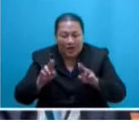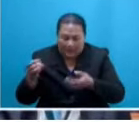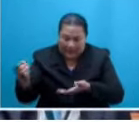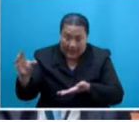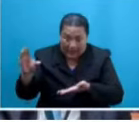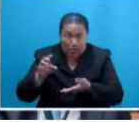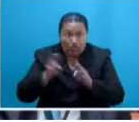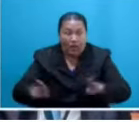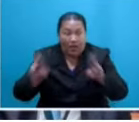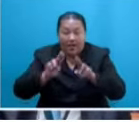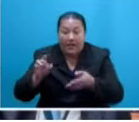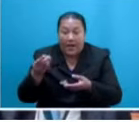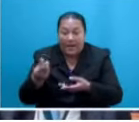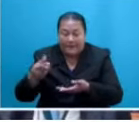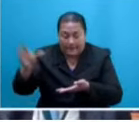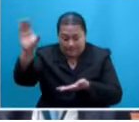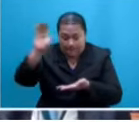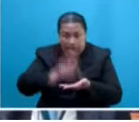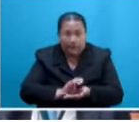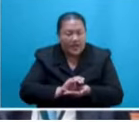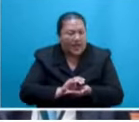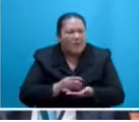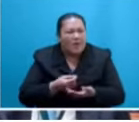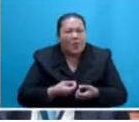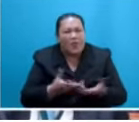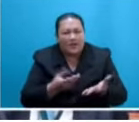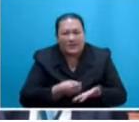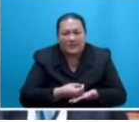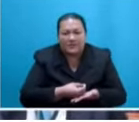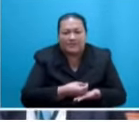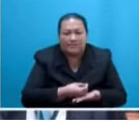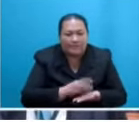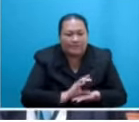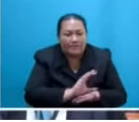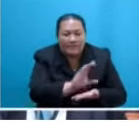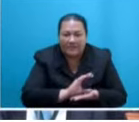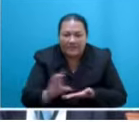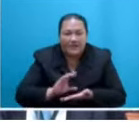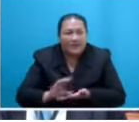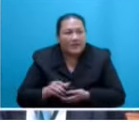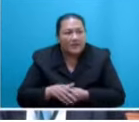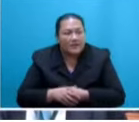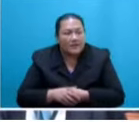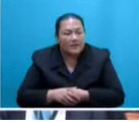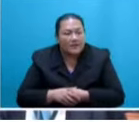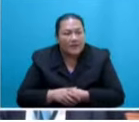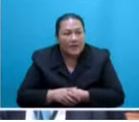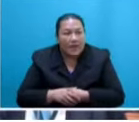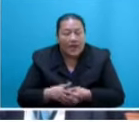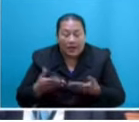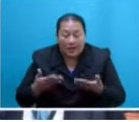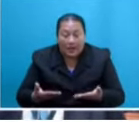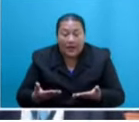issued by the International Labour Organization, which expires this month. Still no word to the pronouncements by His Excellency,